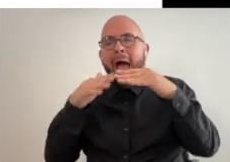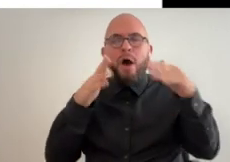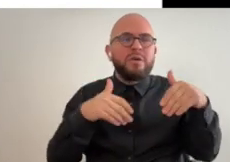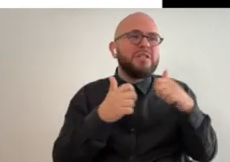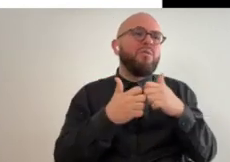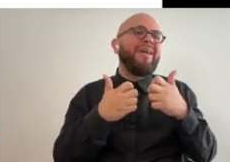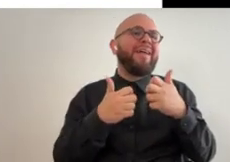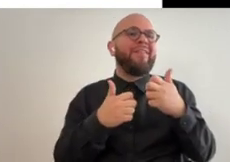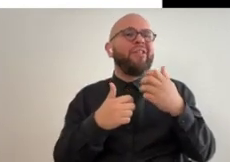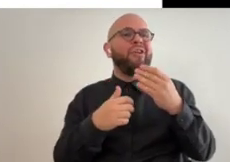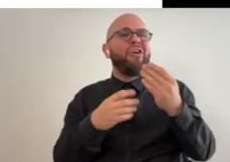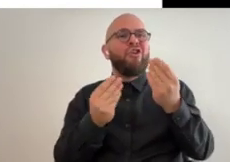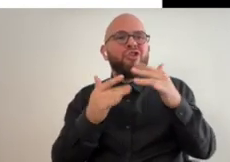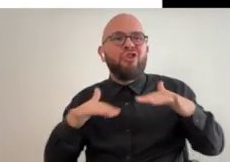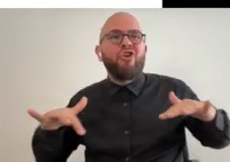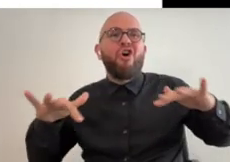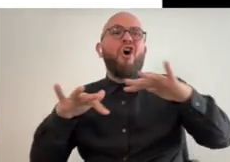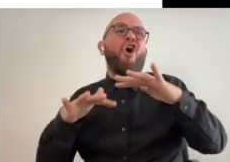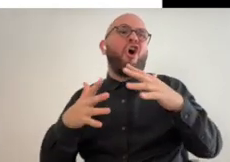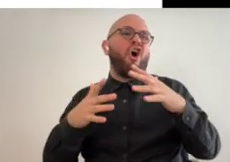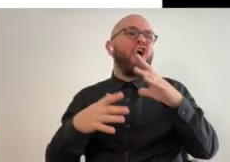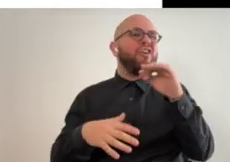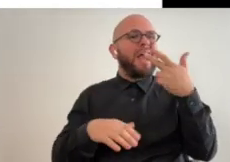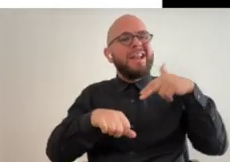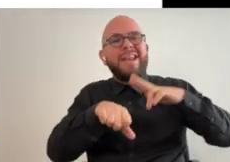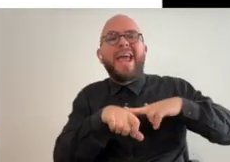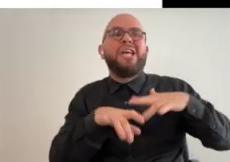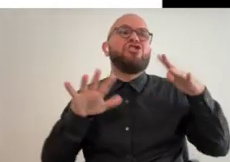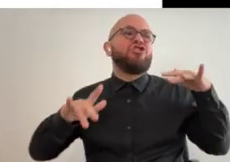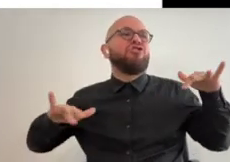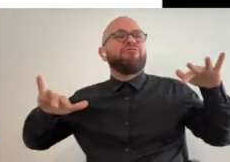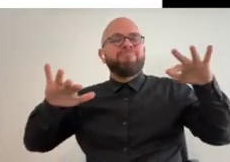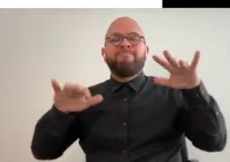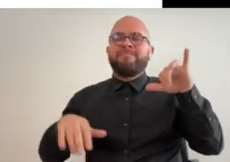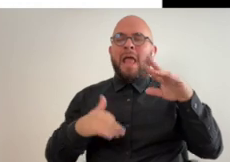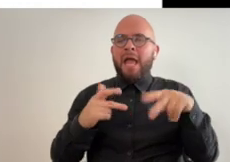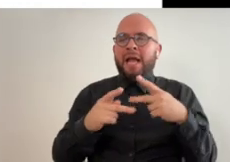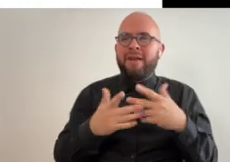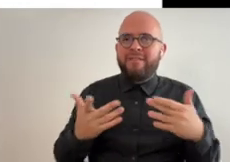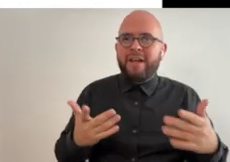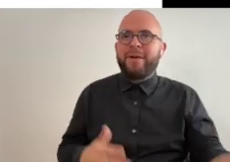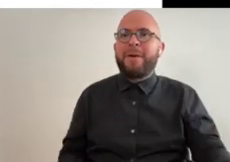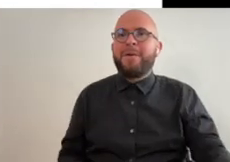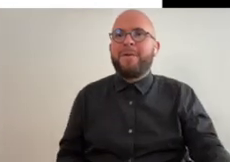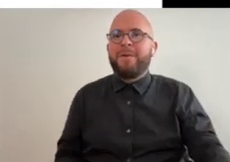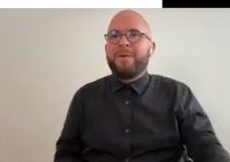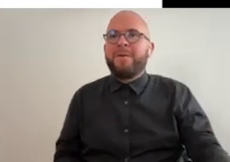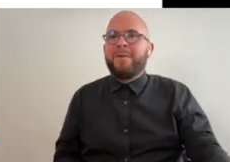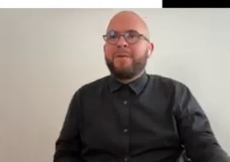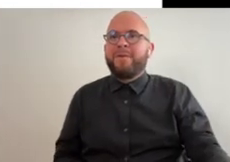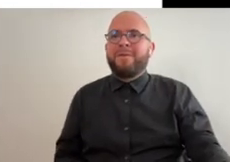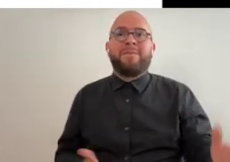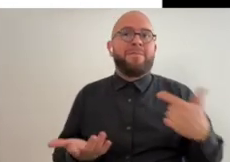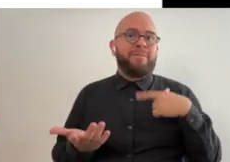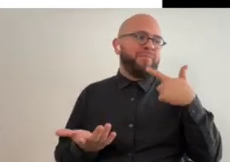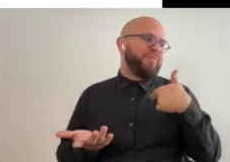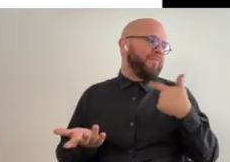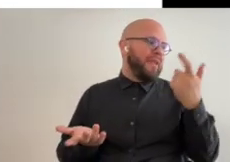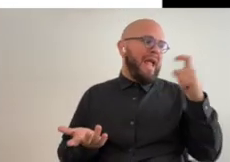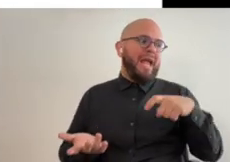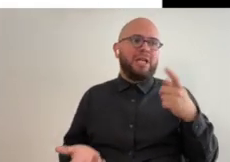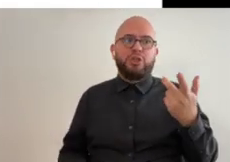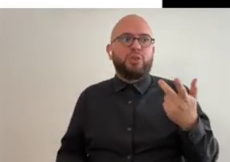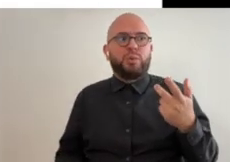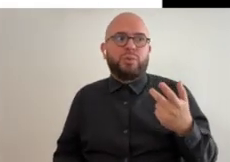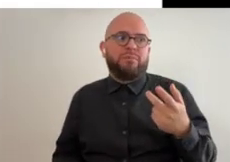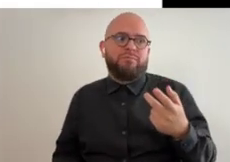people had houses with a lot of you know had the yard the big yard and nature and all that stuff so i was